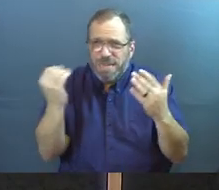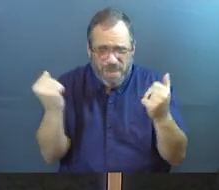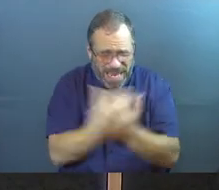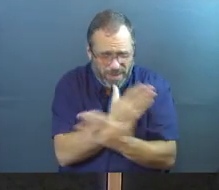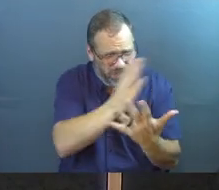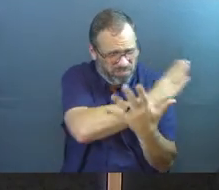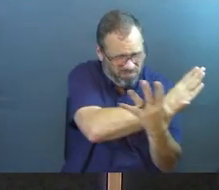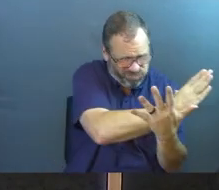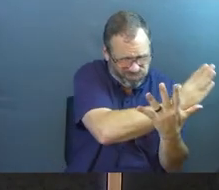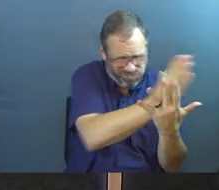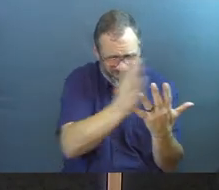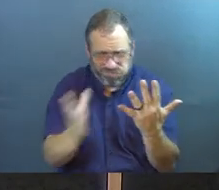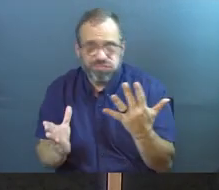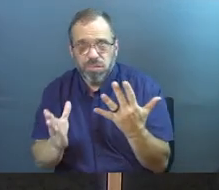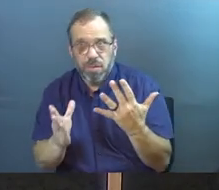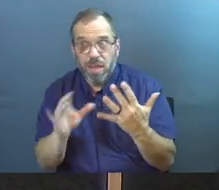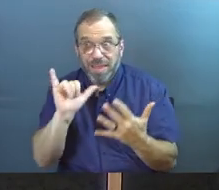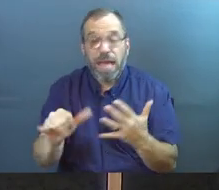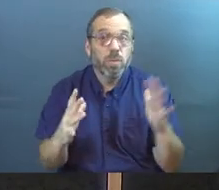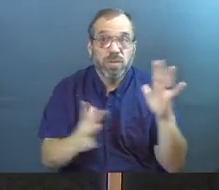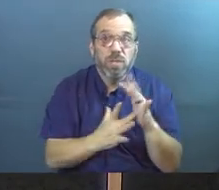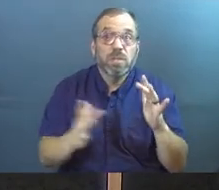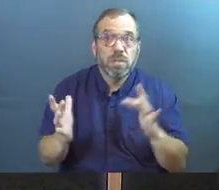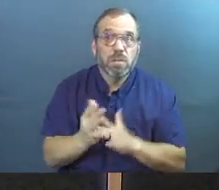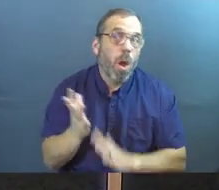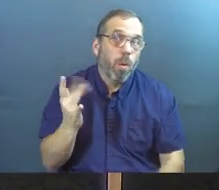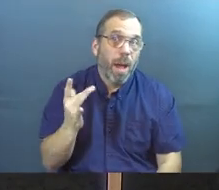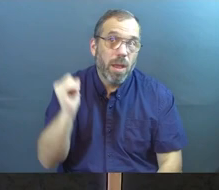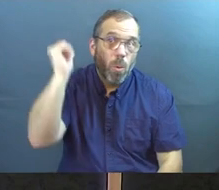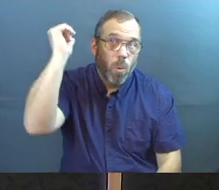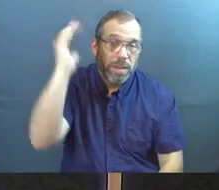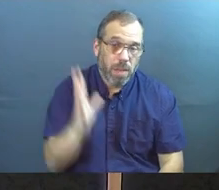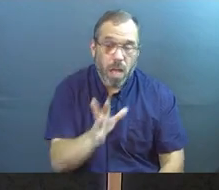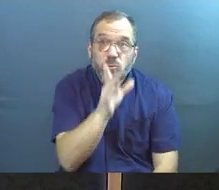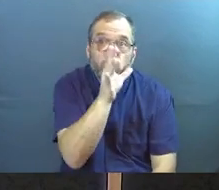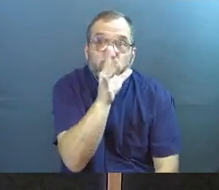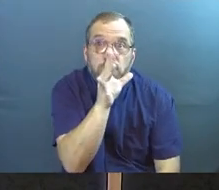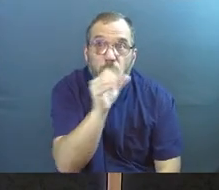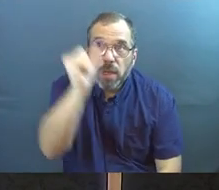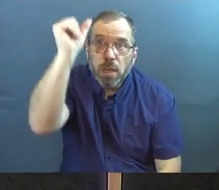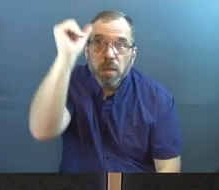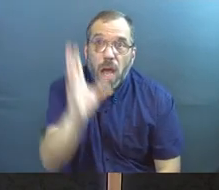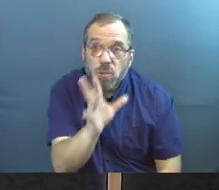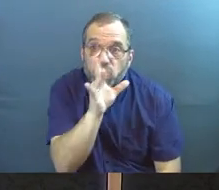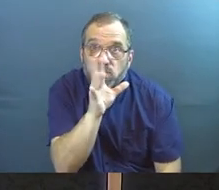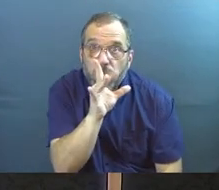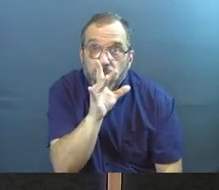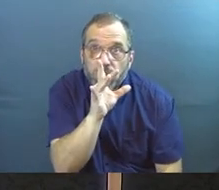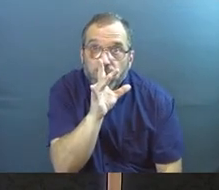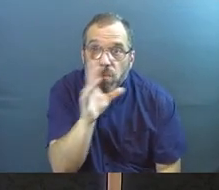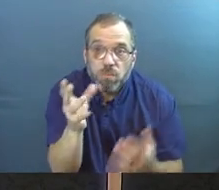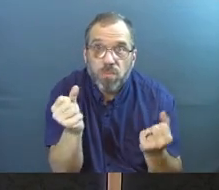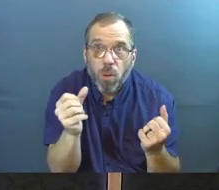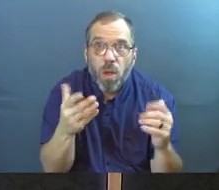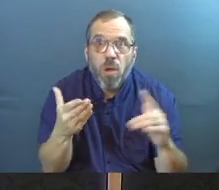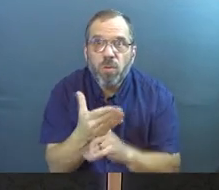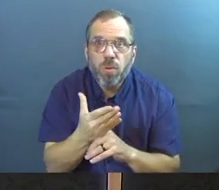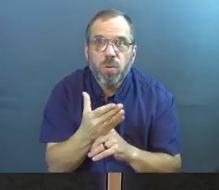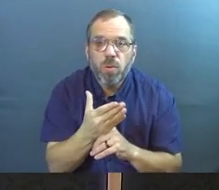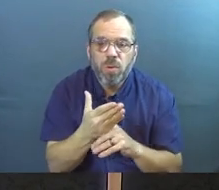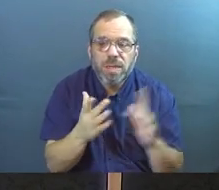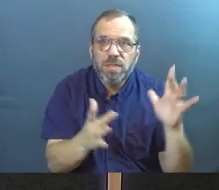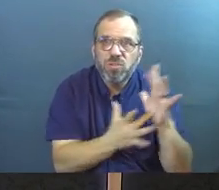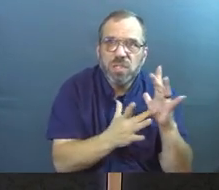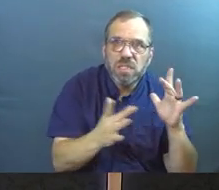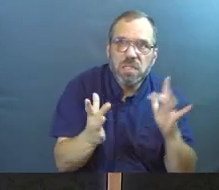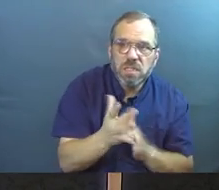everything that was himself. Because when God spoke, he spoke, he spoke through his